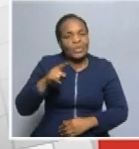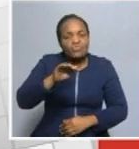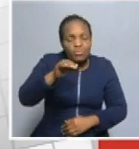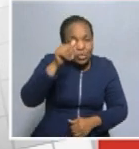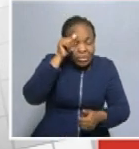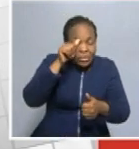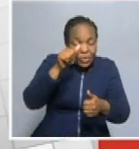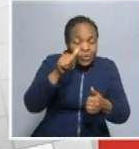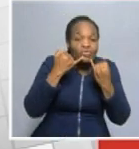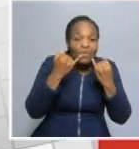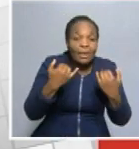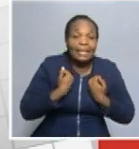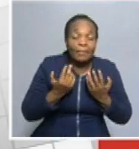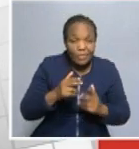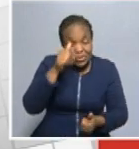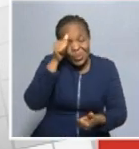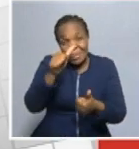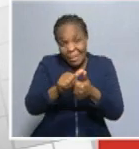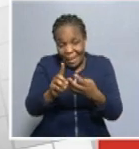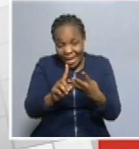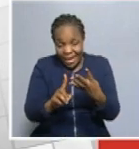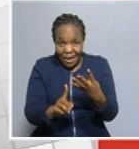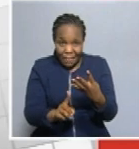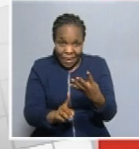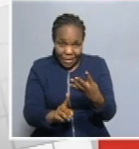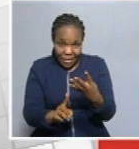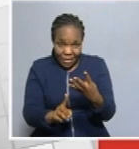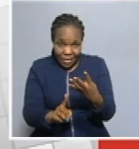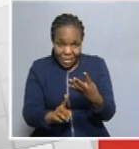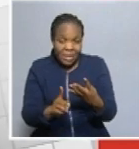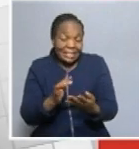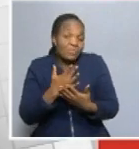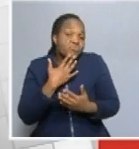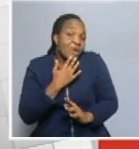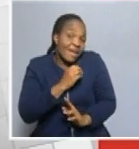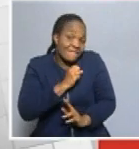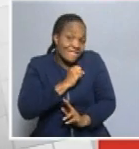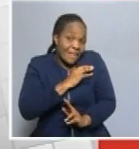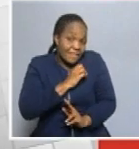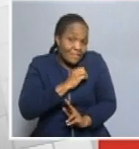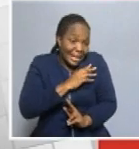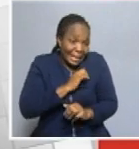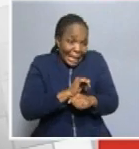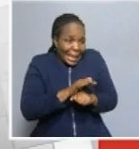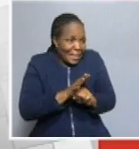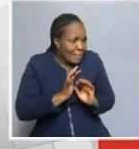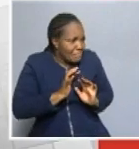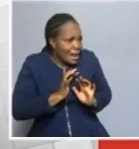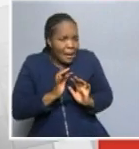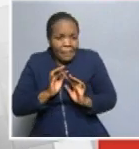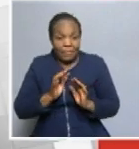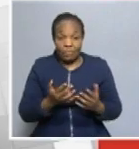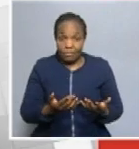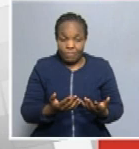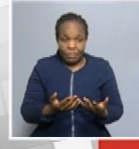people who have less of a fear, I think, of the coronavirus, because we do see that